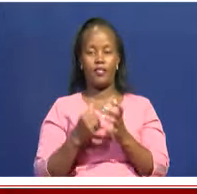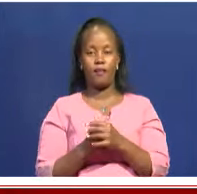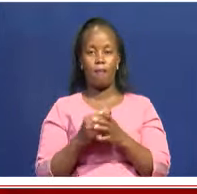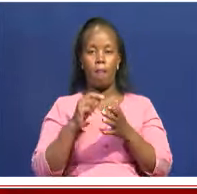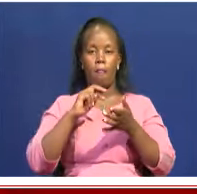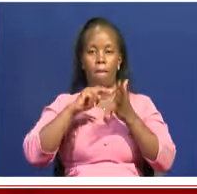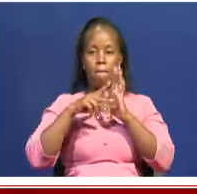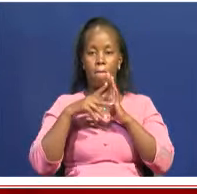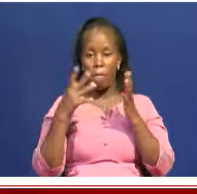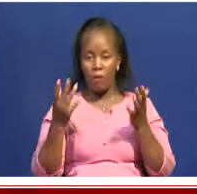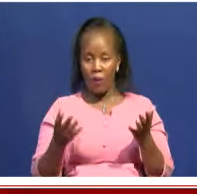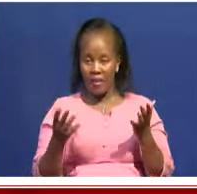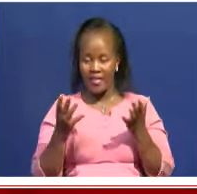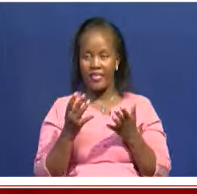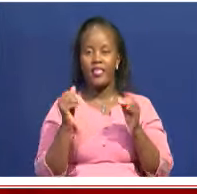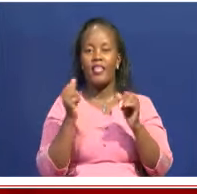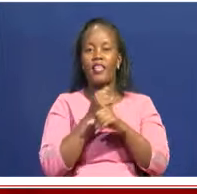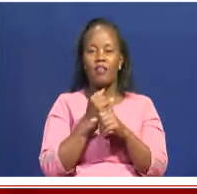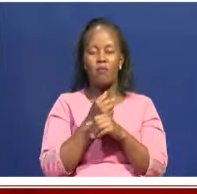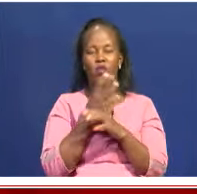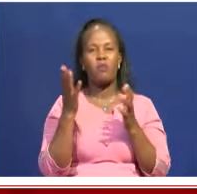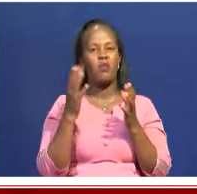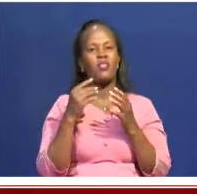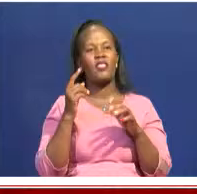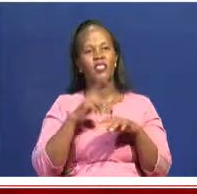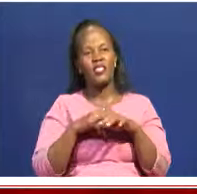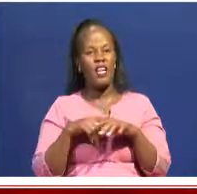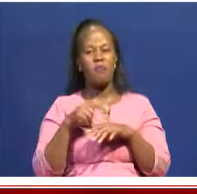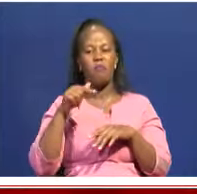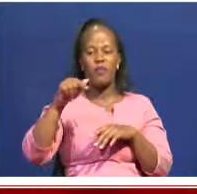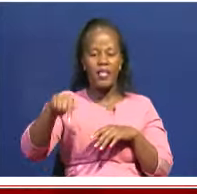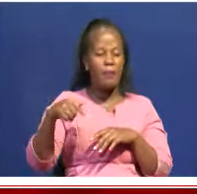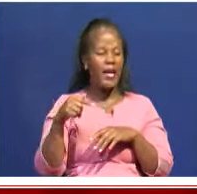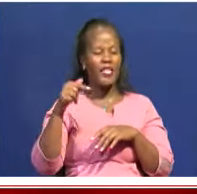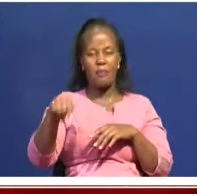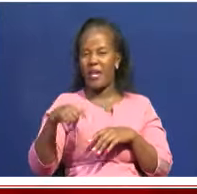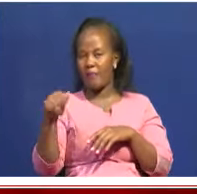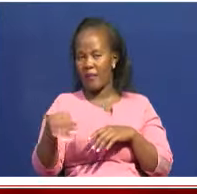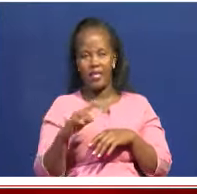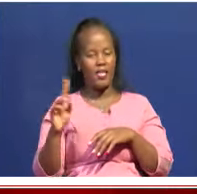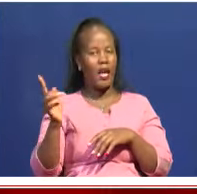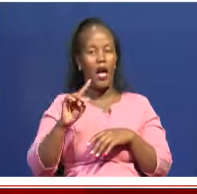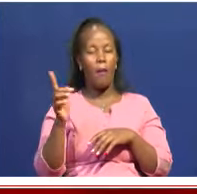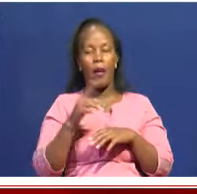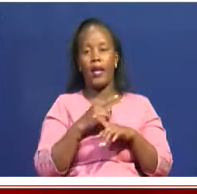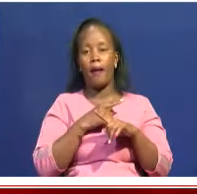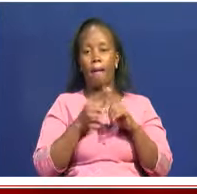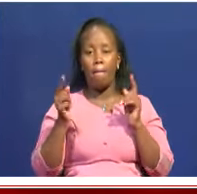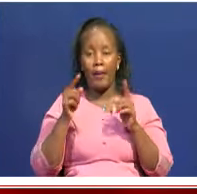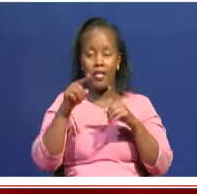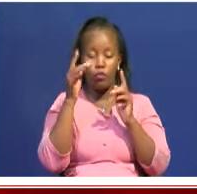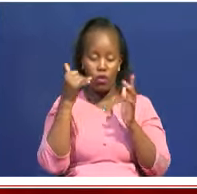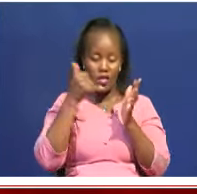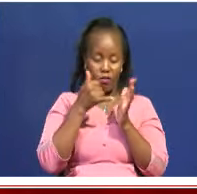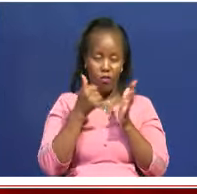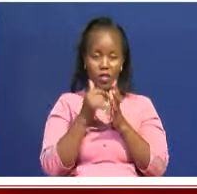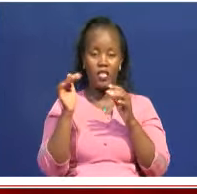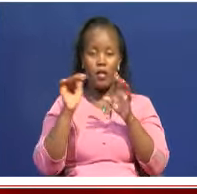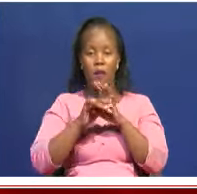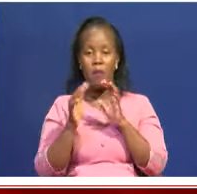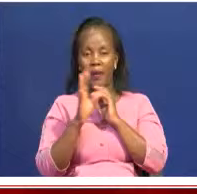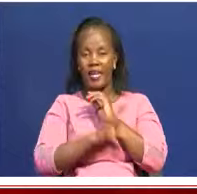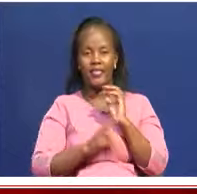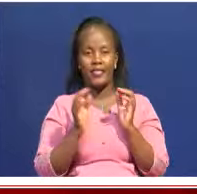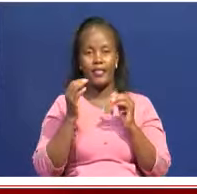have a say in saying that, give us back our artifacts, while in fact, you are not part of the member states that have ratified this